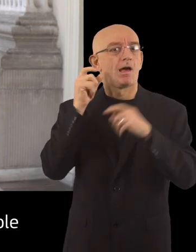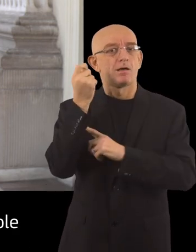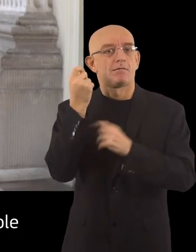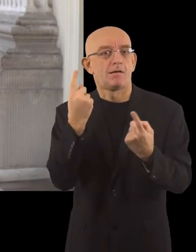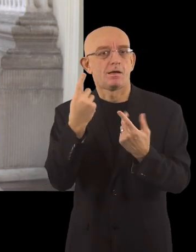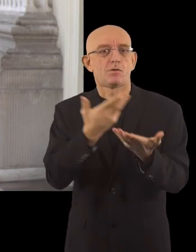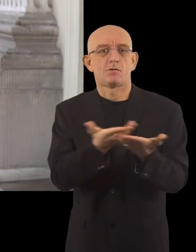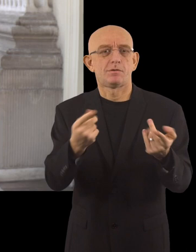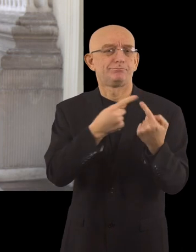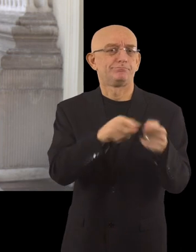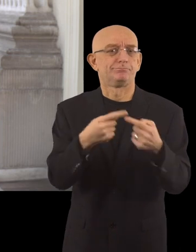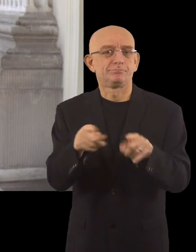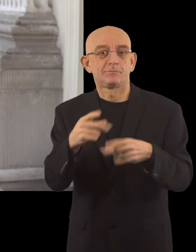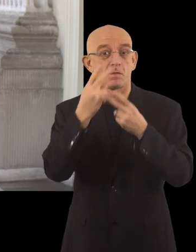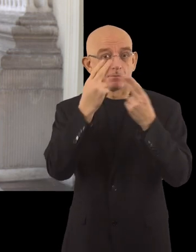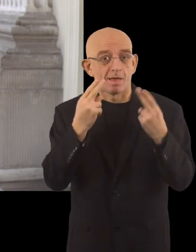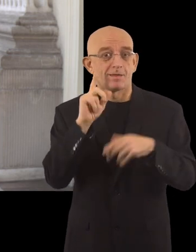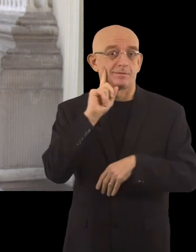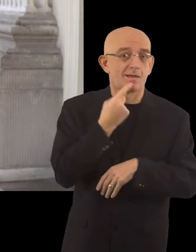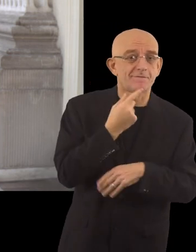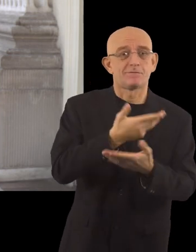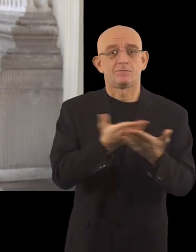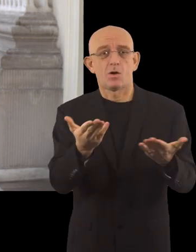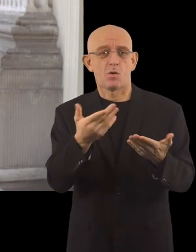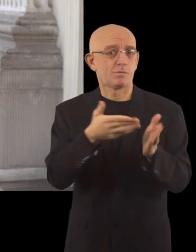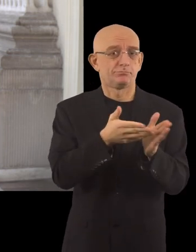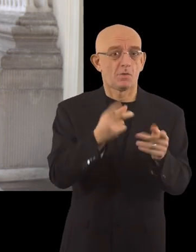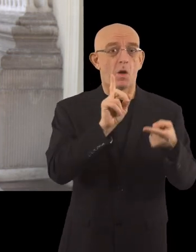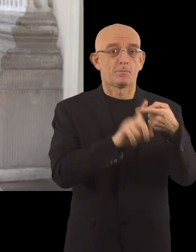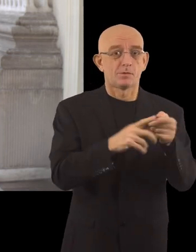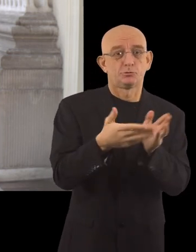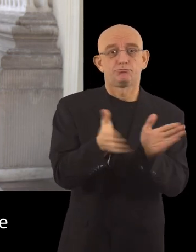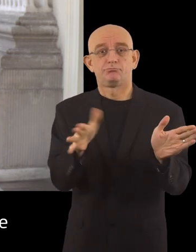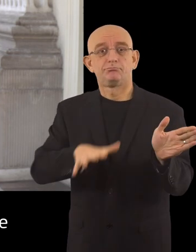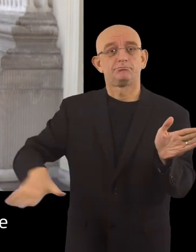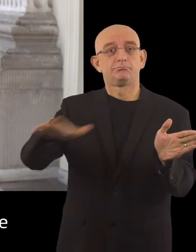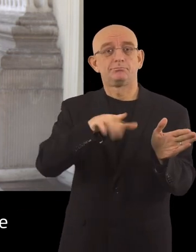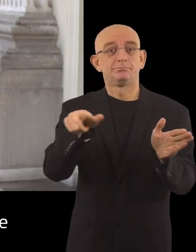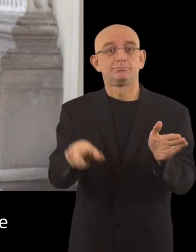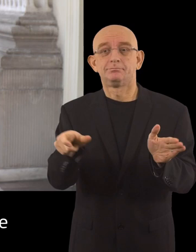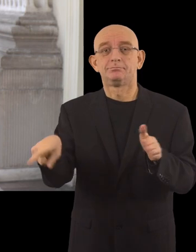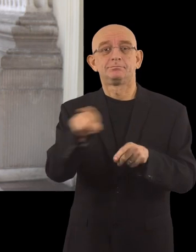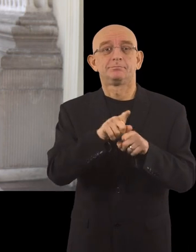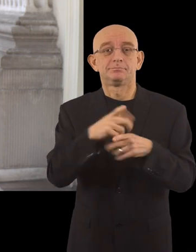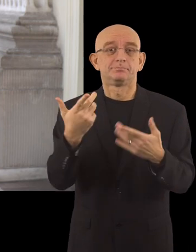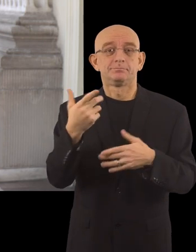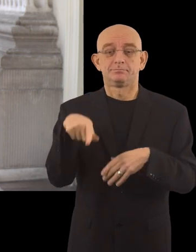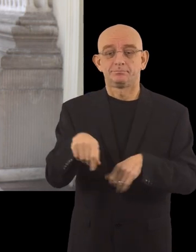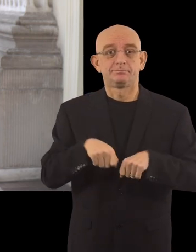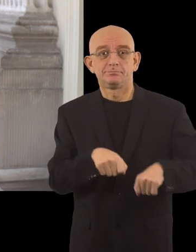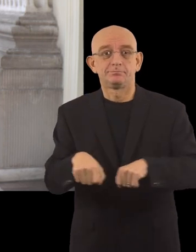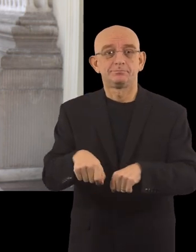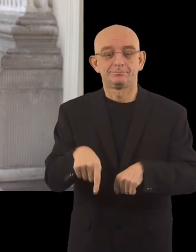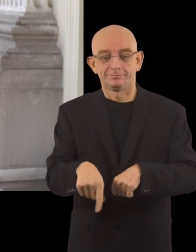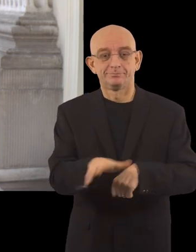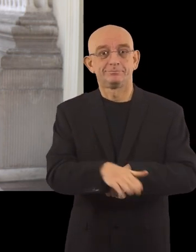We also events that are to not only who are deaf or deaf, but also for children with autism.